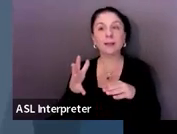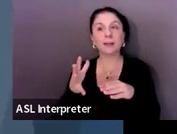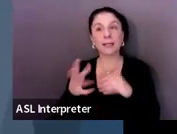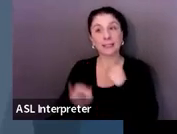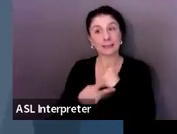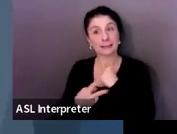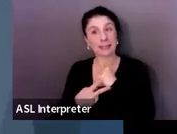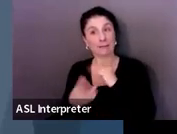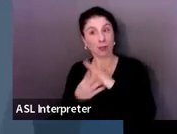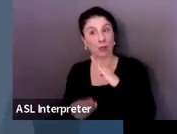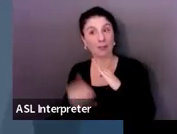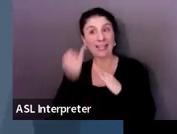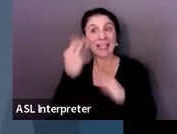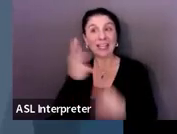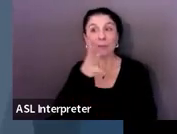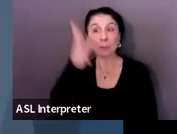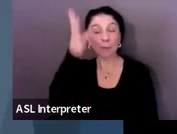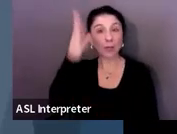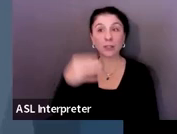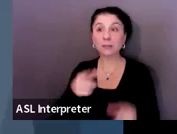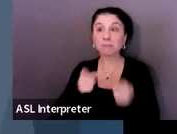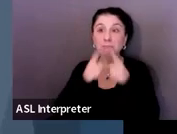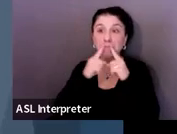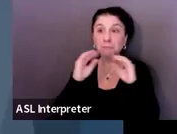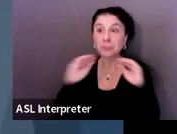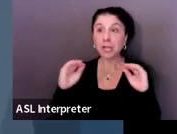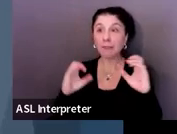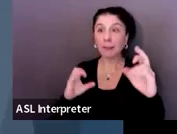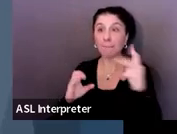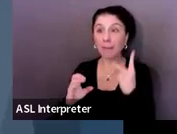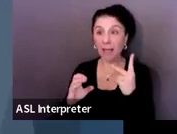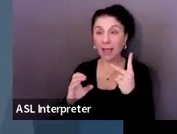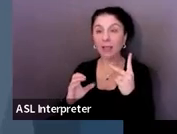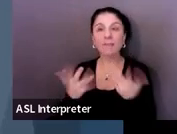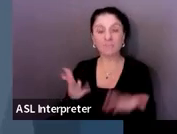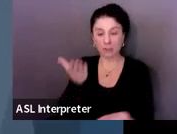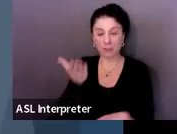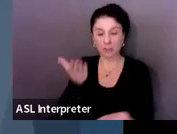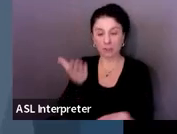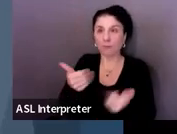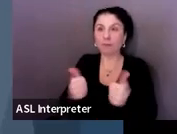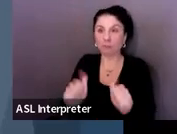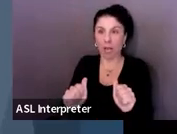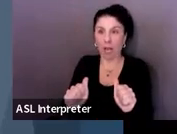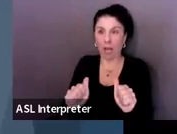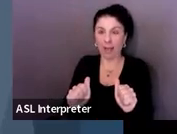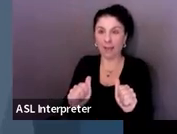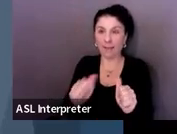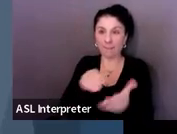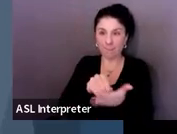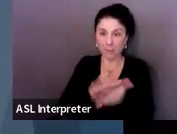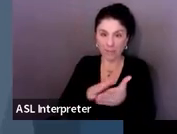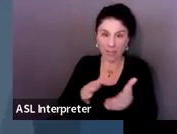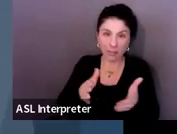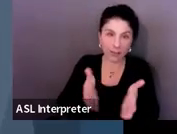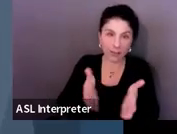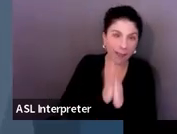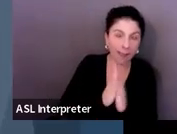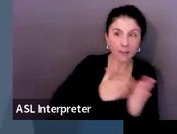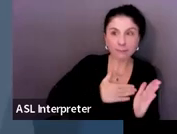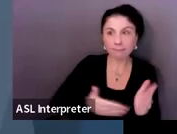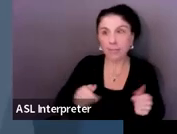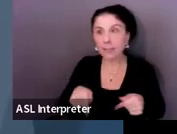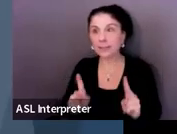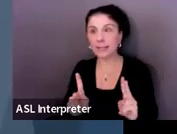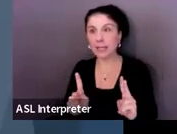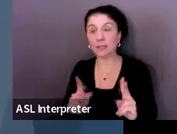don't get it back, you can show that you attempted to get that consent, right? If it doesn't come back, you